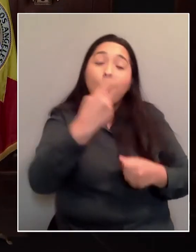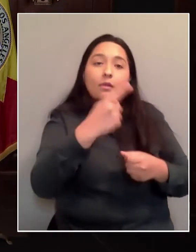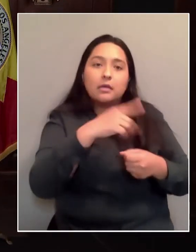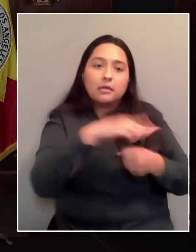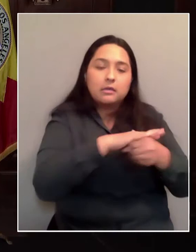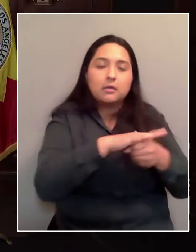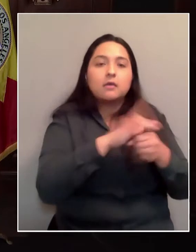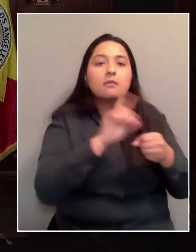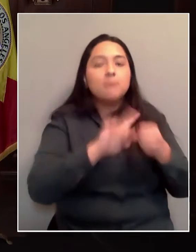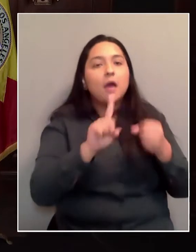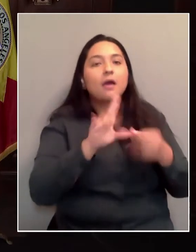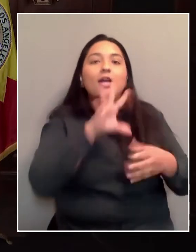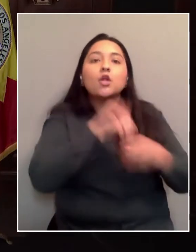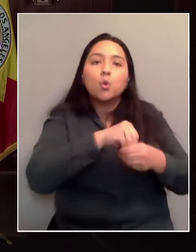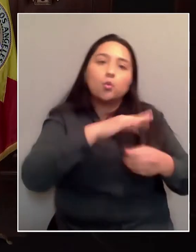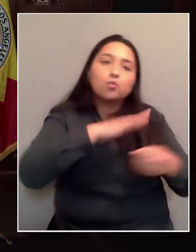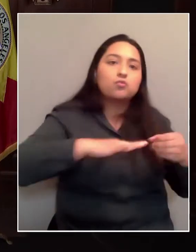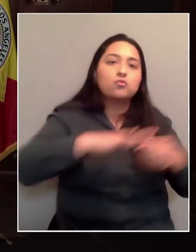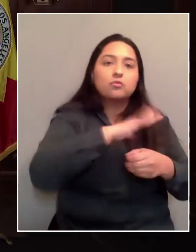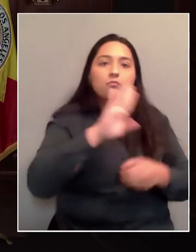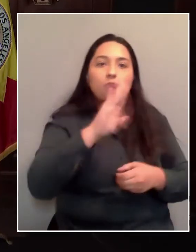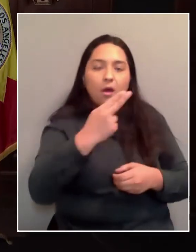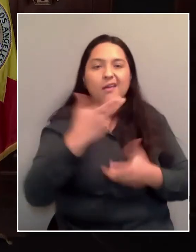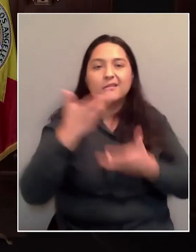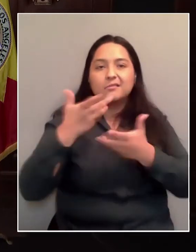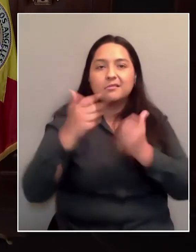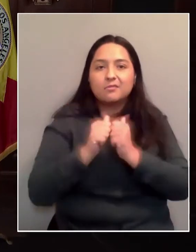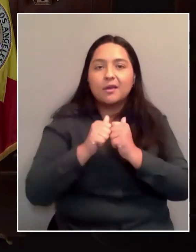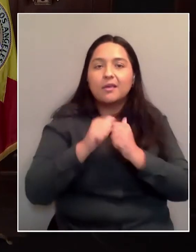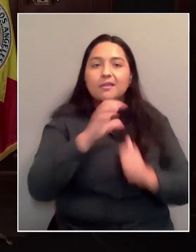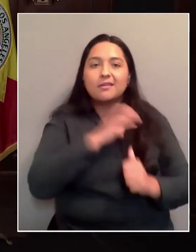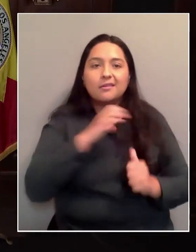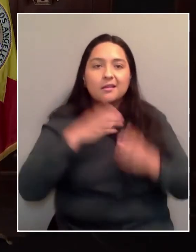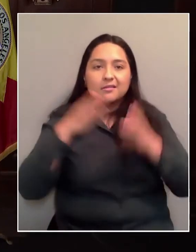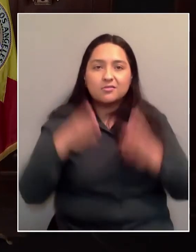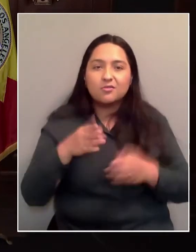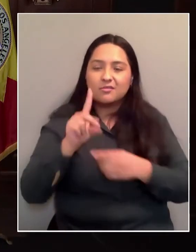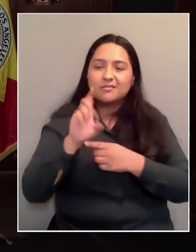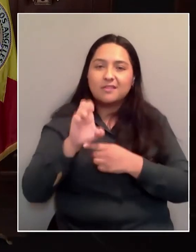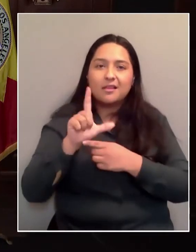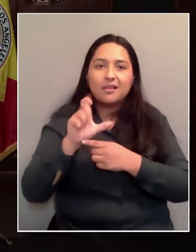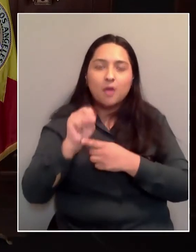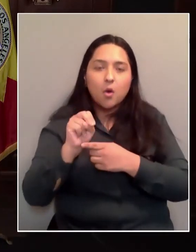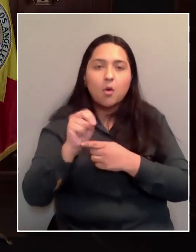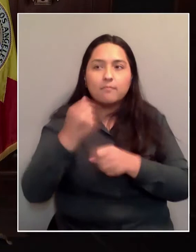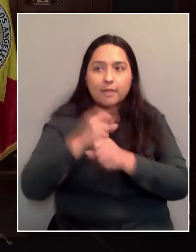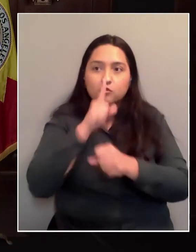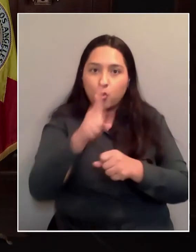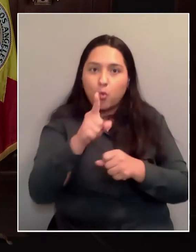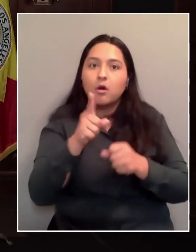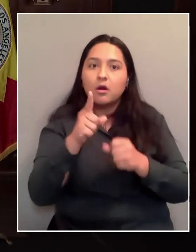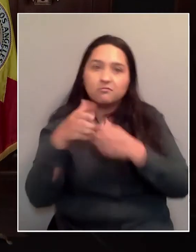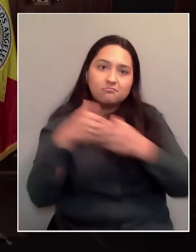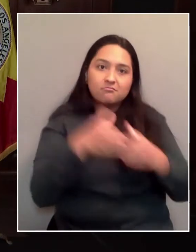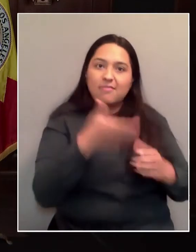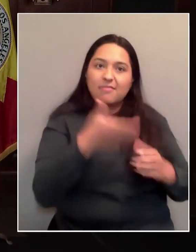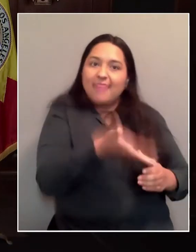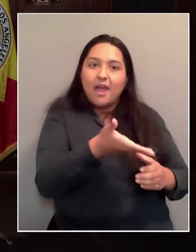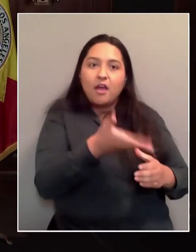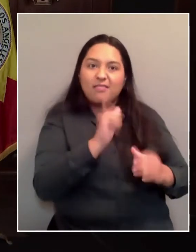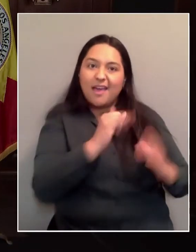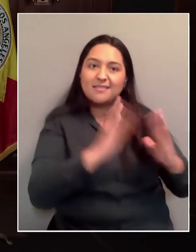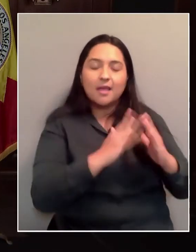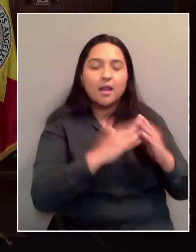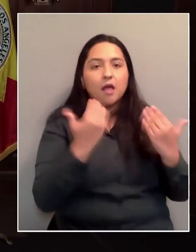we'll work together with Council Member DeLeon with stakeholders and make sure that it gets and serves people in Boyle Heights because it is has been one of the highest hit neighborhoods